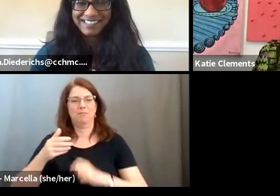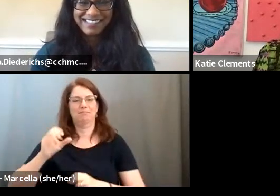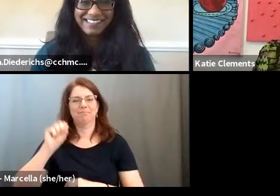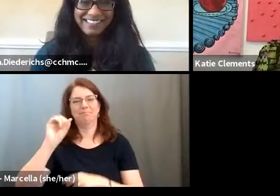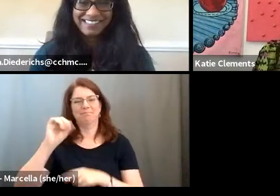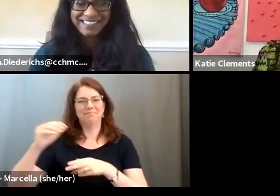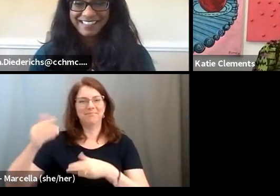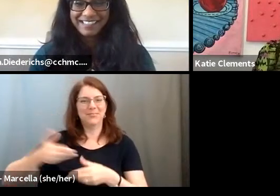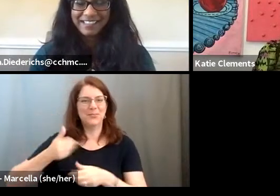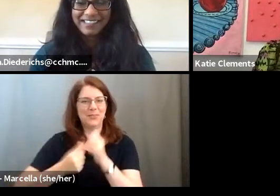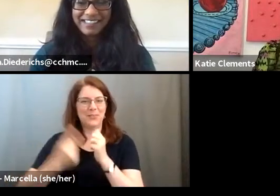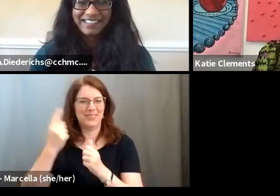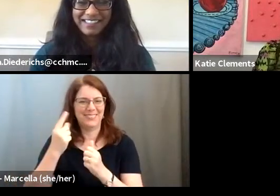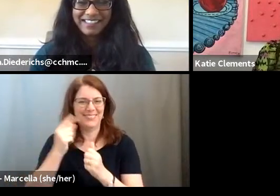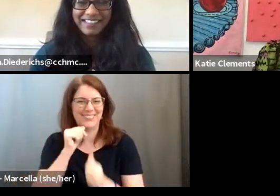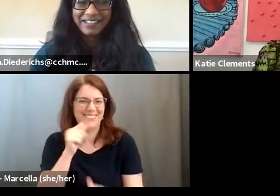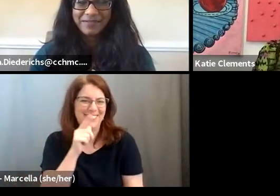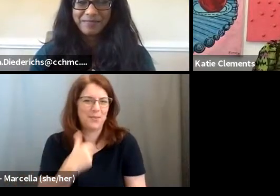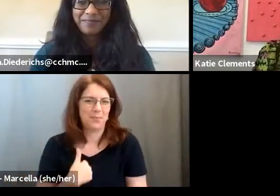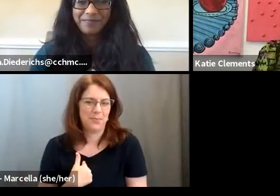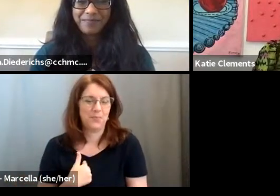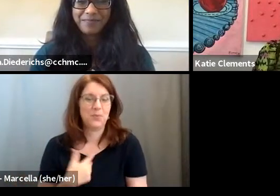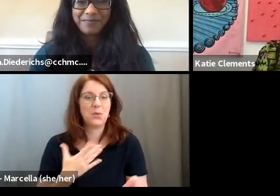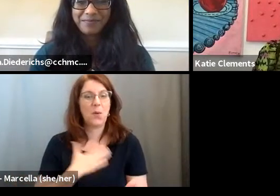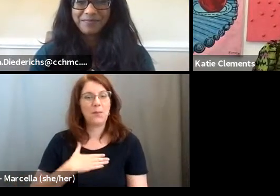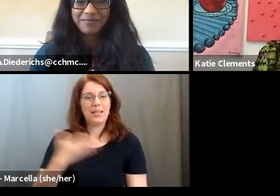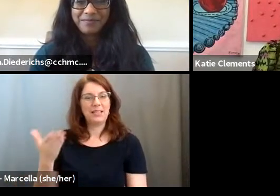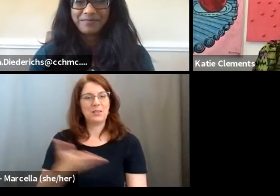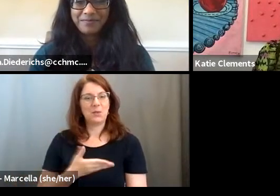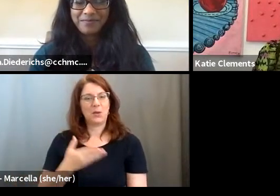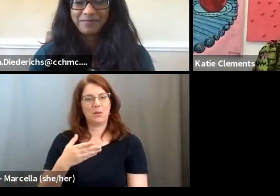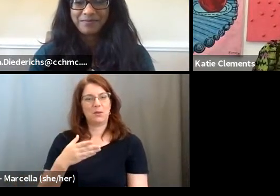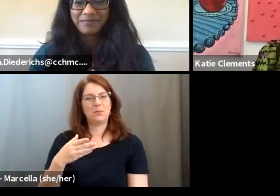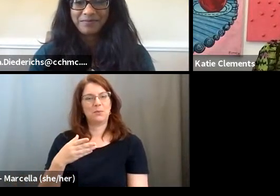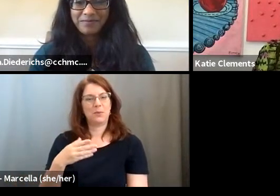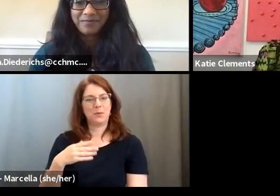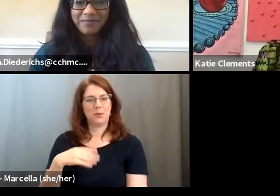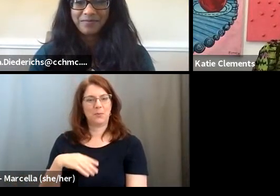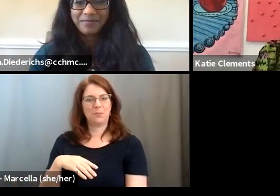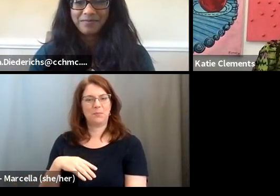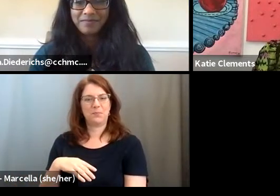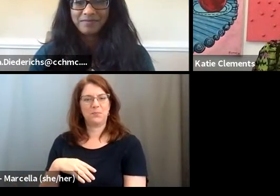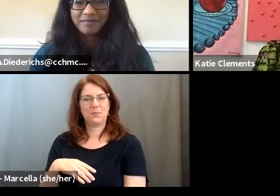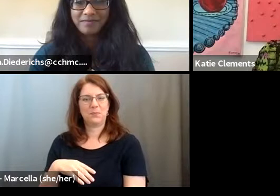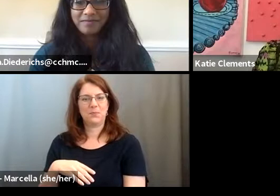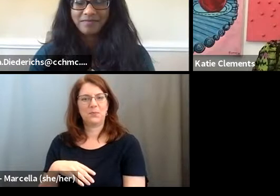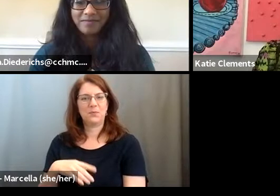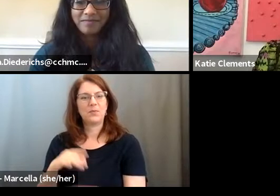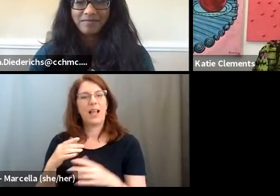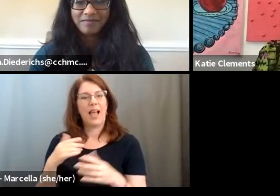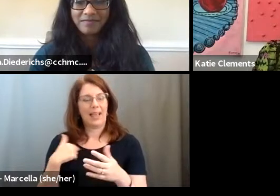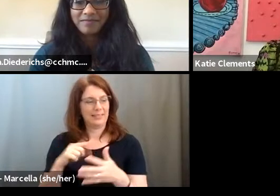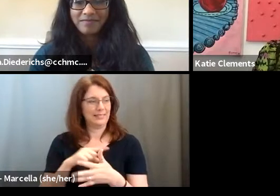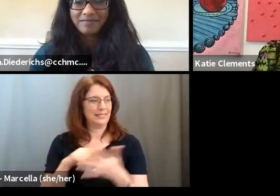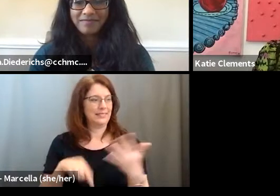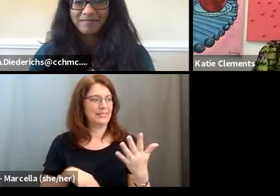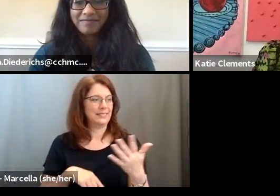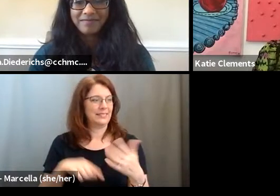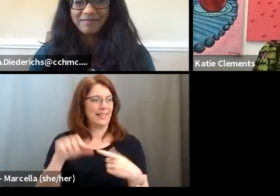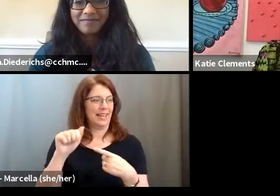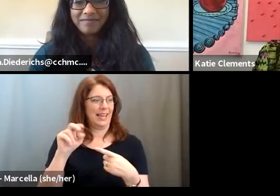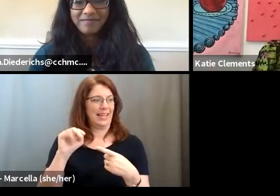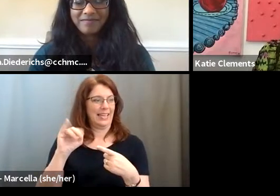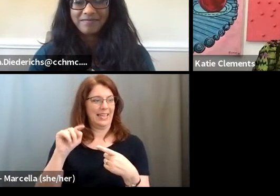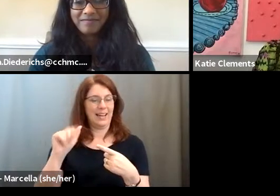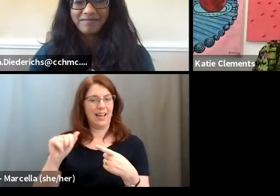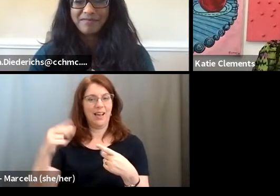Don't let me down. So please welcome our Path to Creative Director panel, consisting of Anita